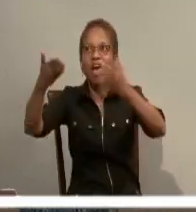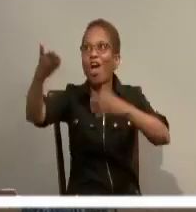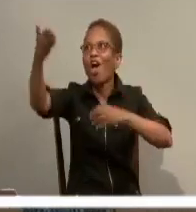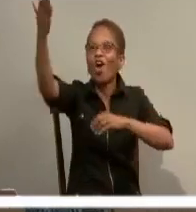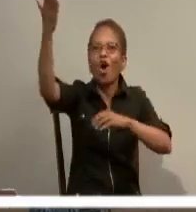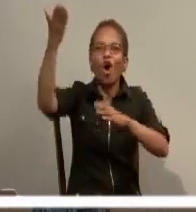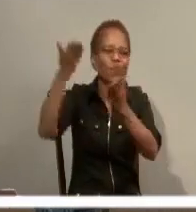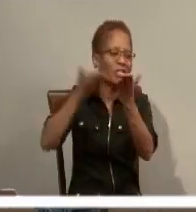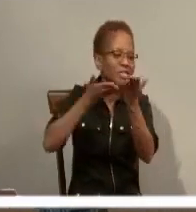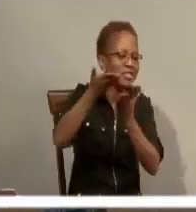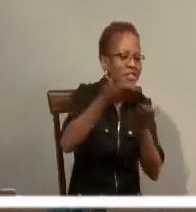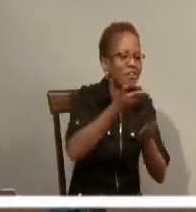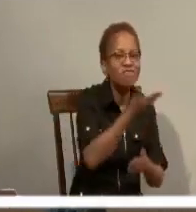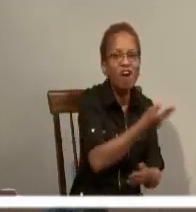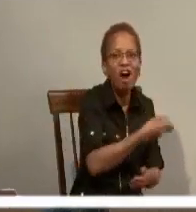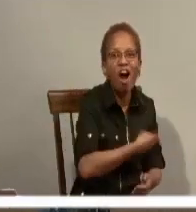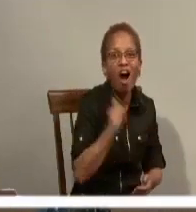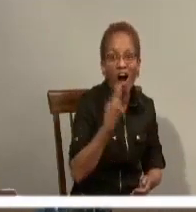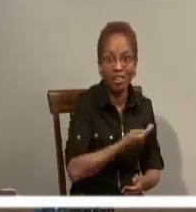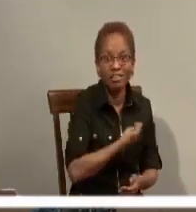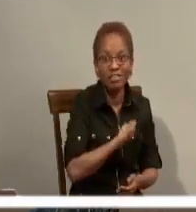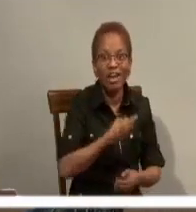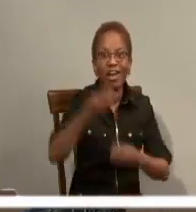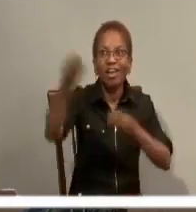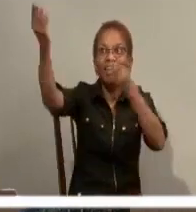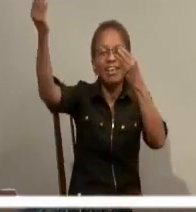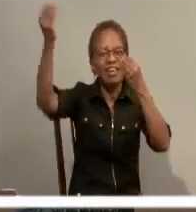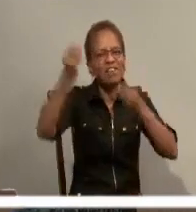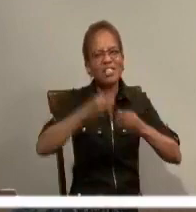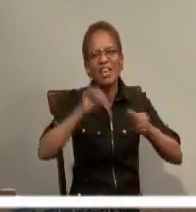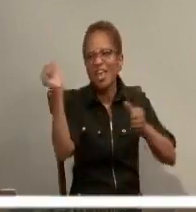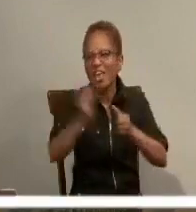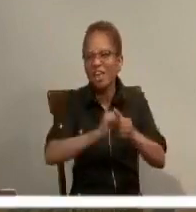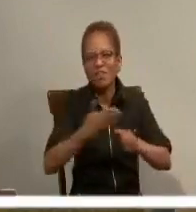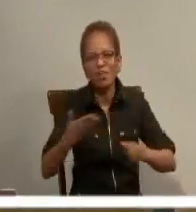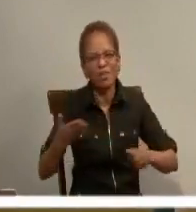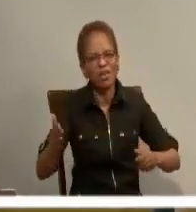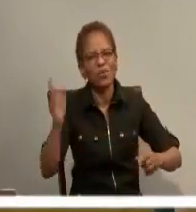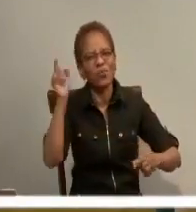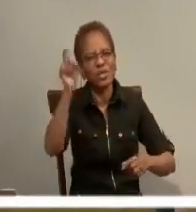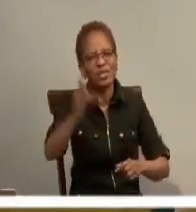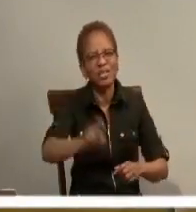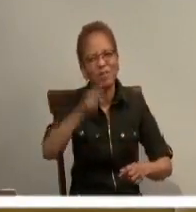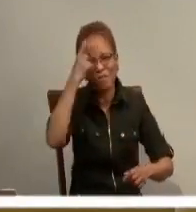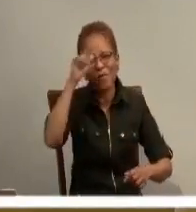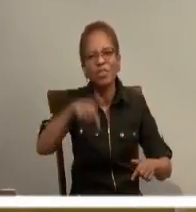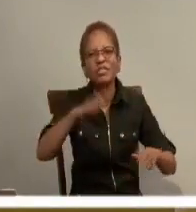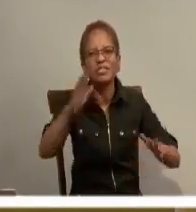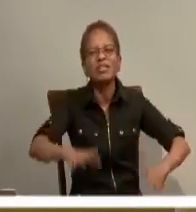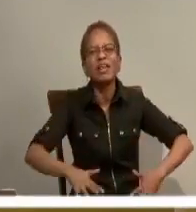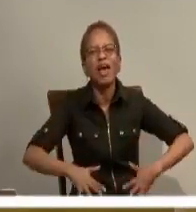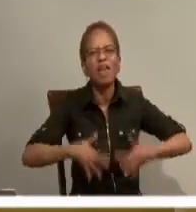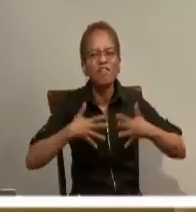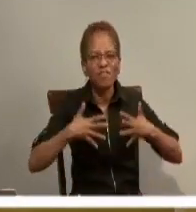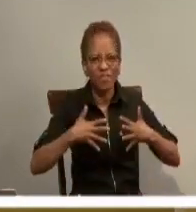and pursuing us and giving us all that we need to live the life and all that we need to become